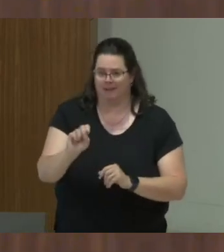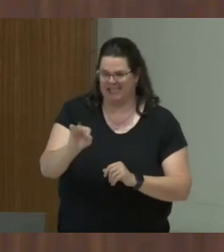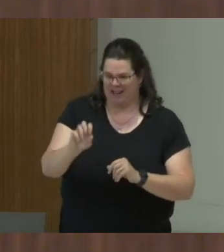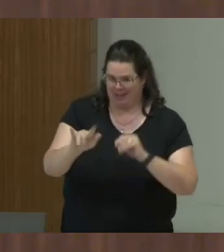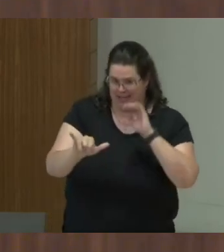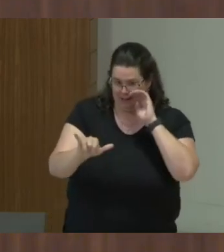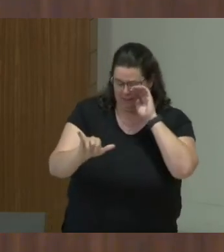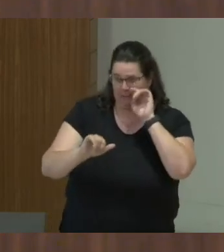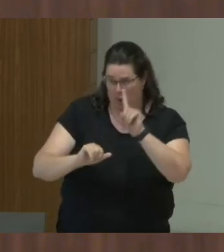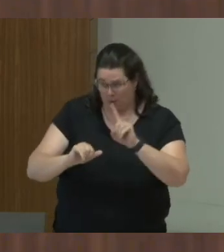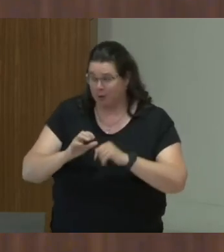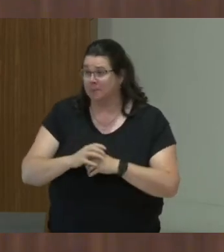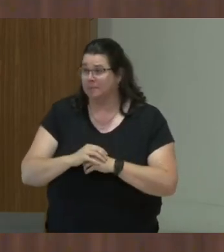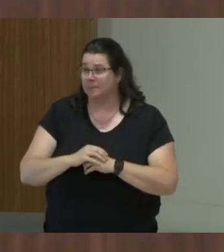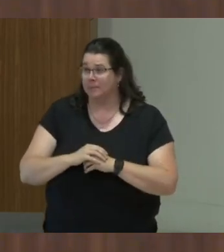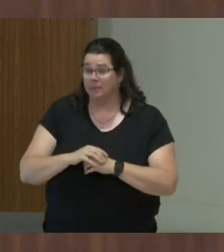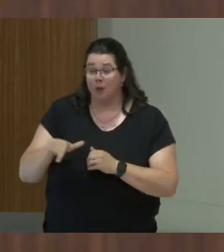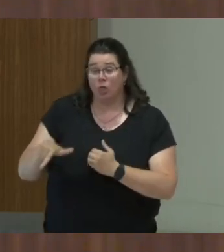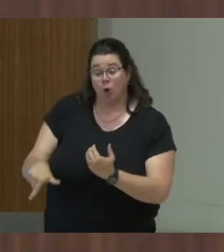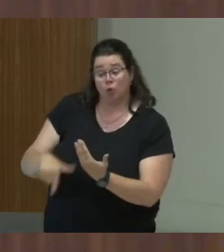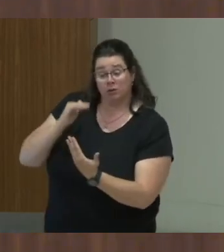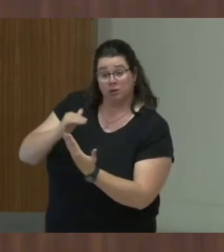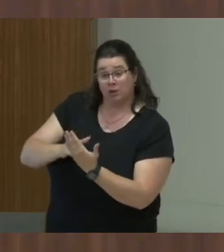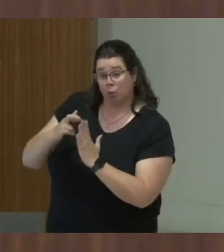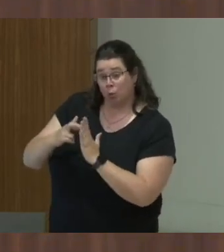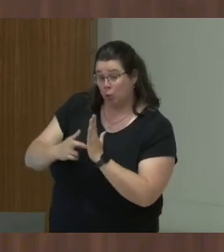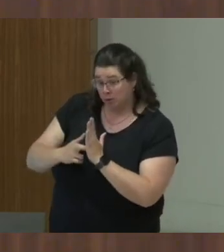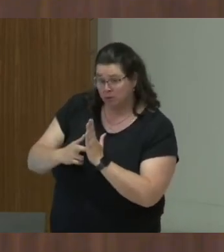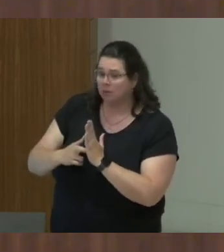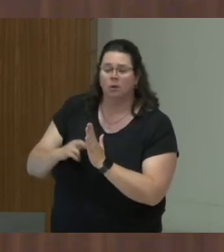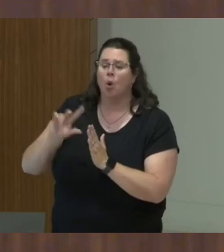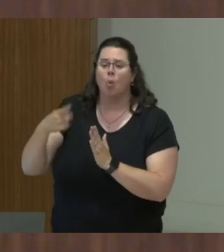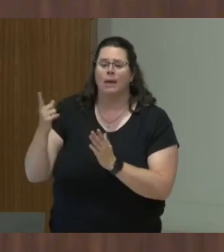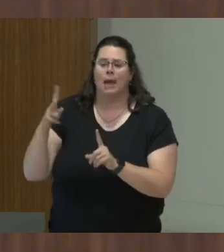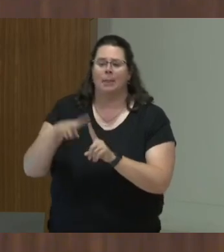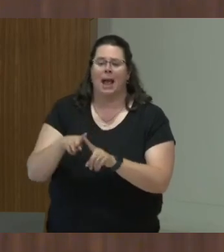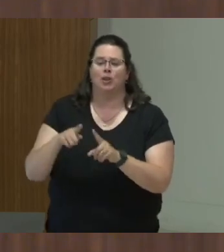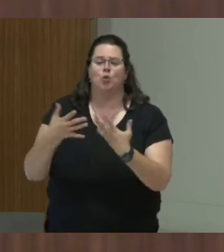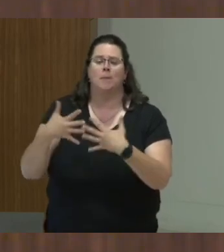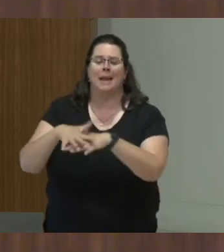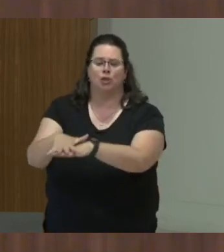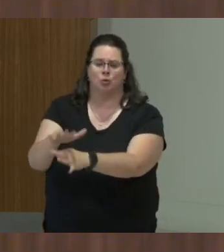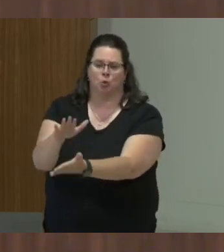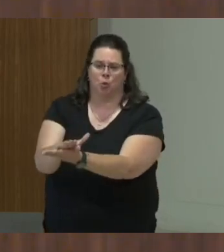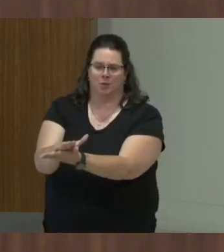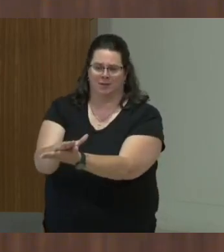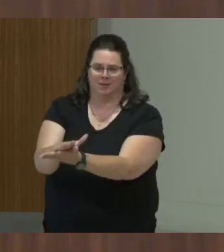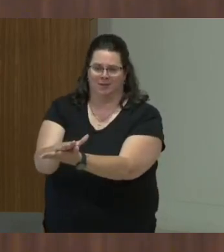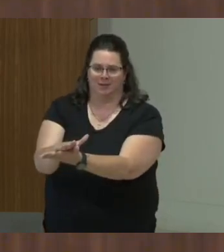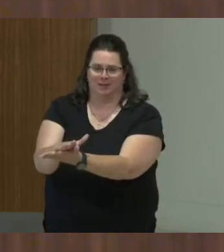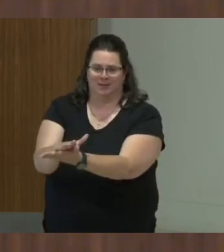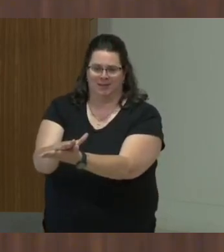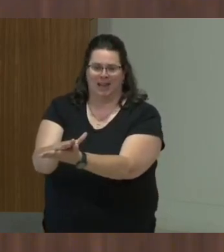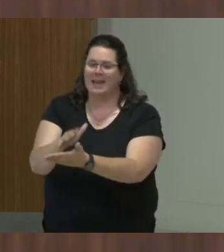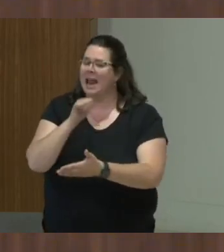However, these rules apply only to the mainstream schools and not to institutions that are meant